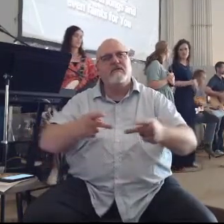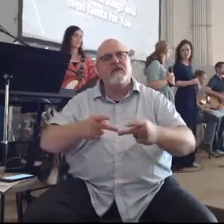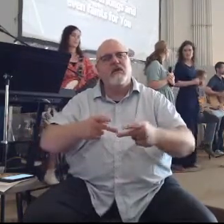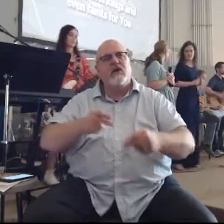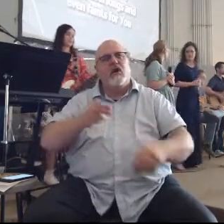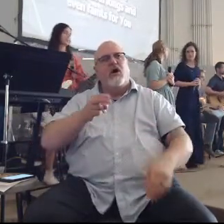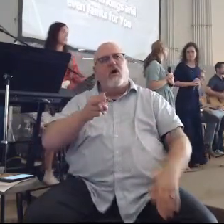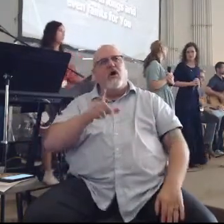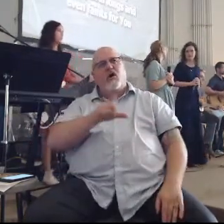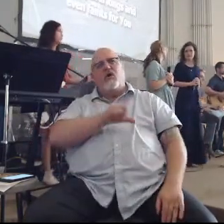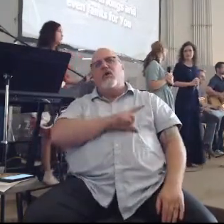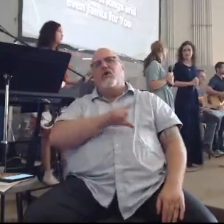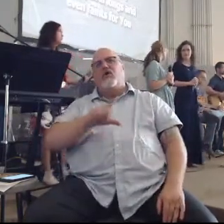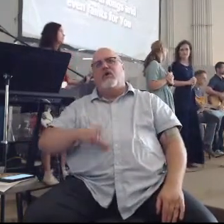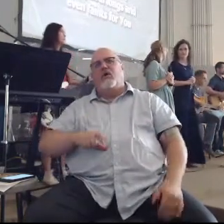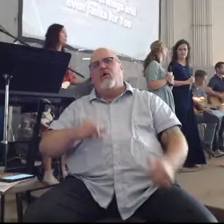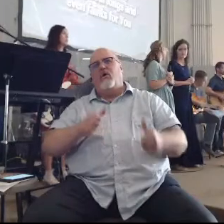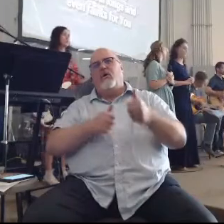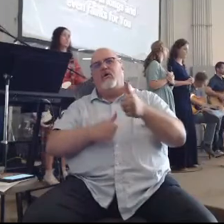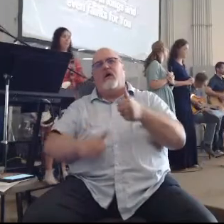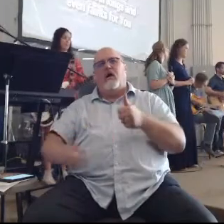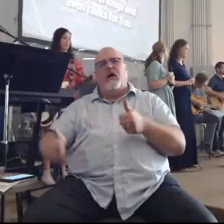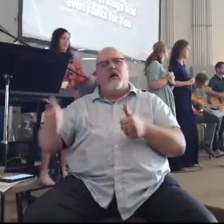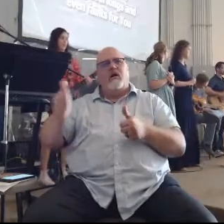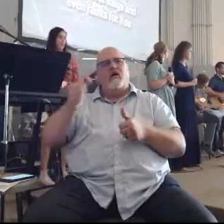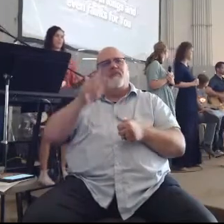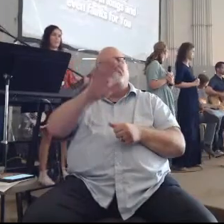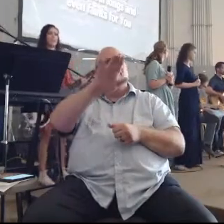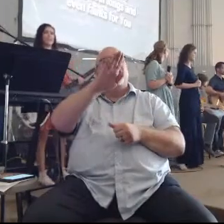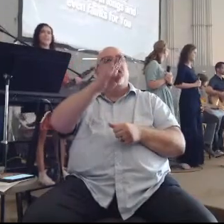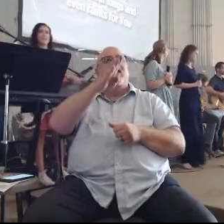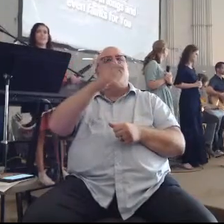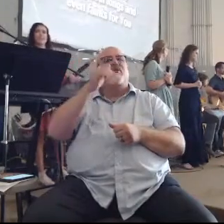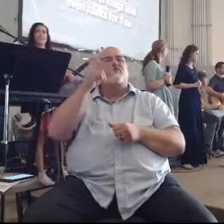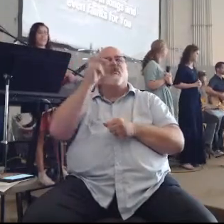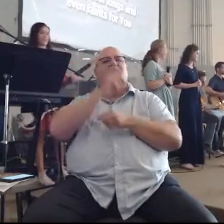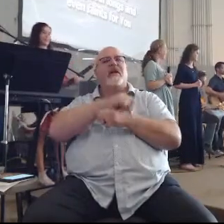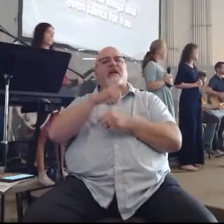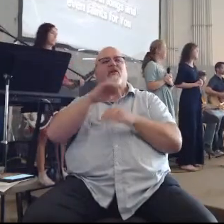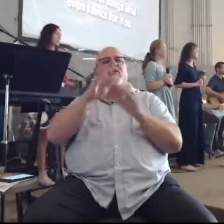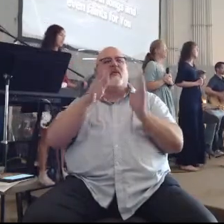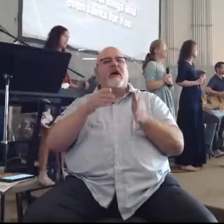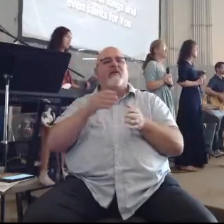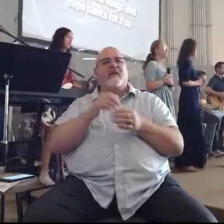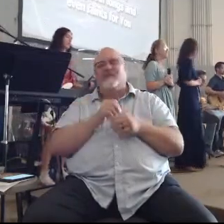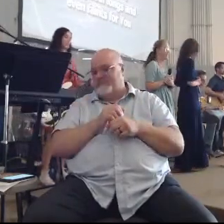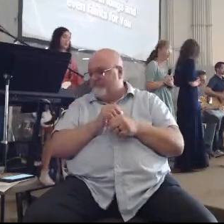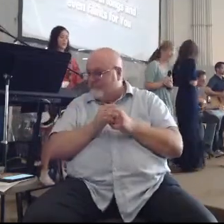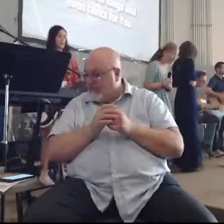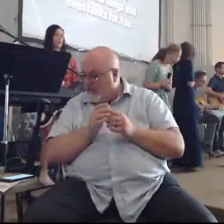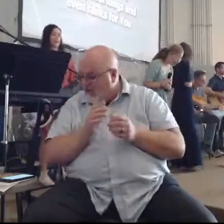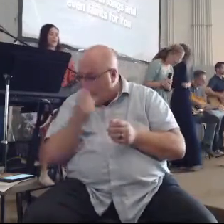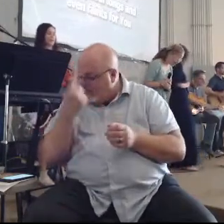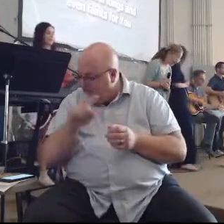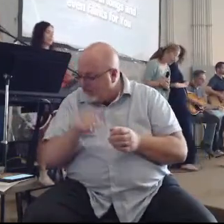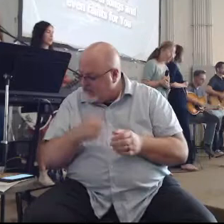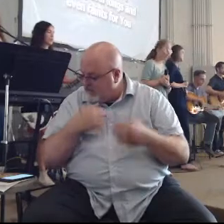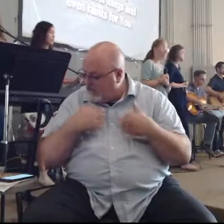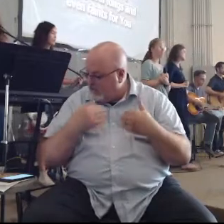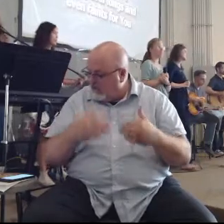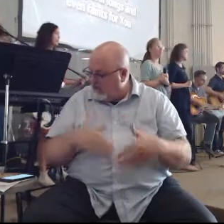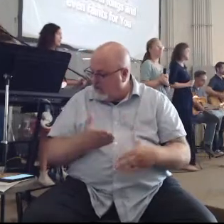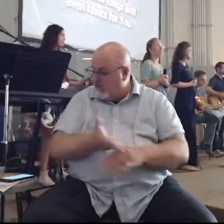Oh Lord, almighty dear For my